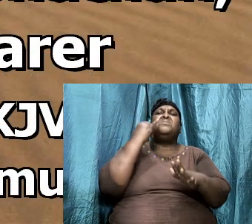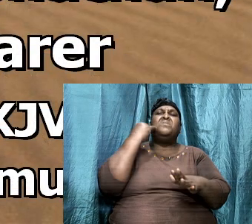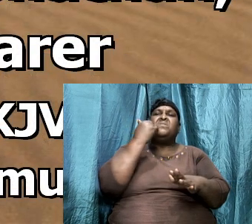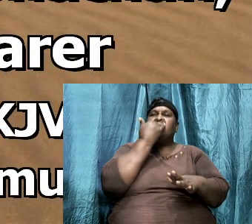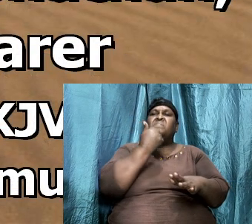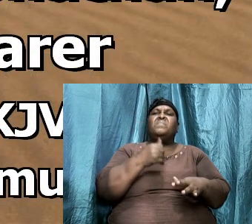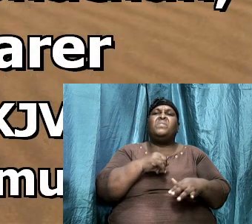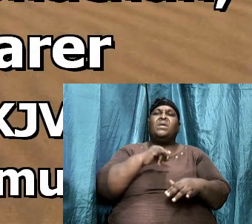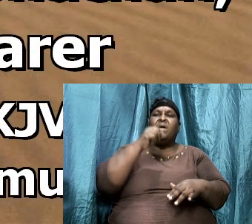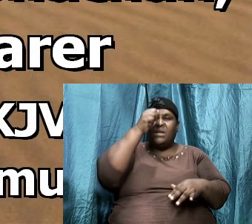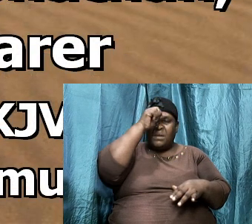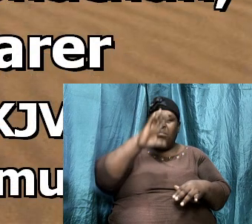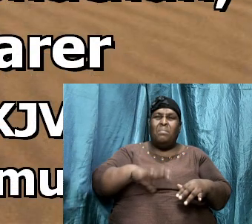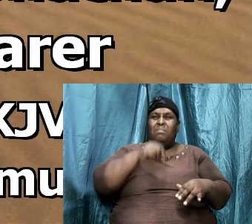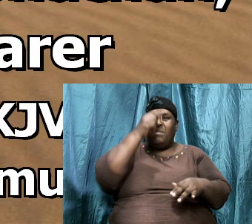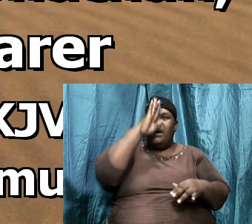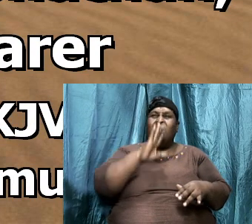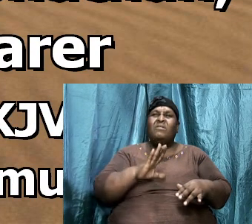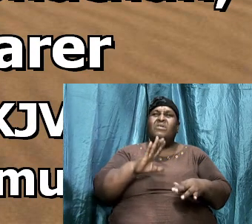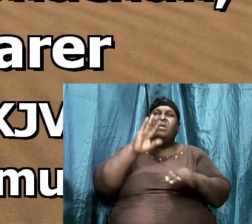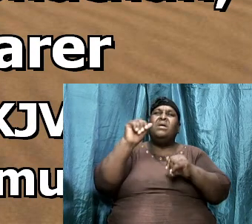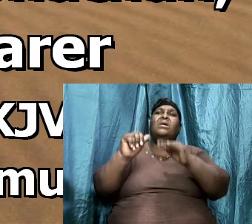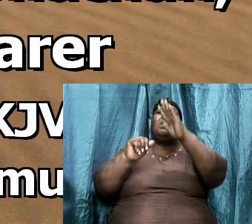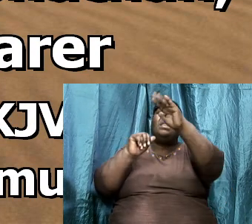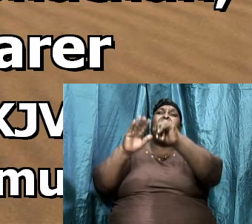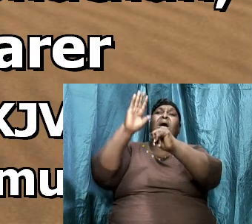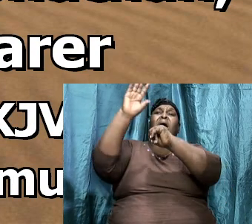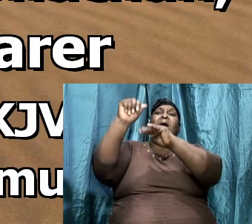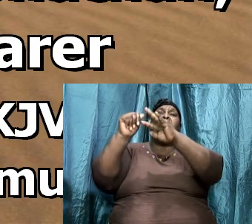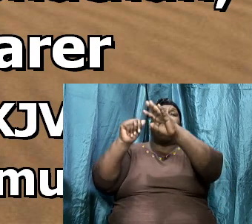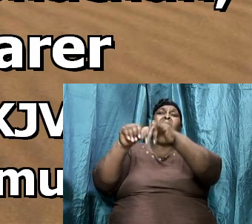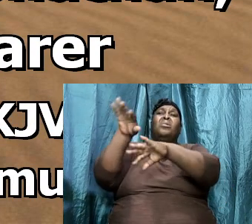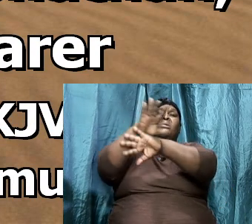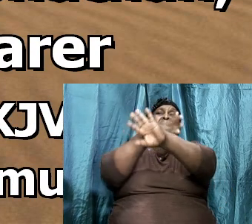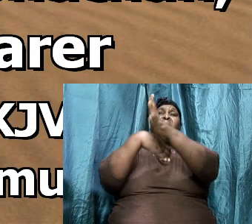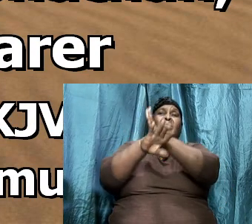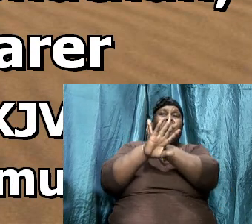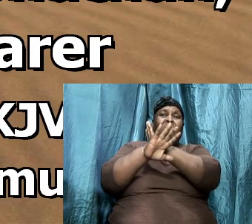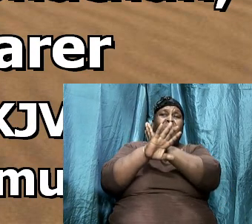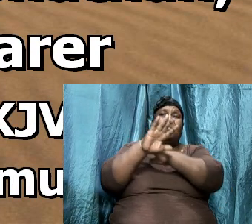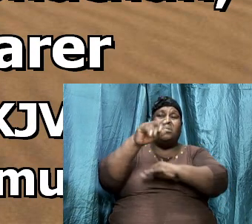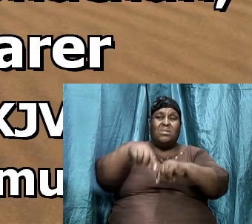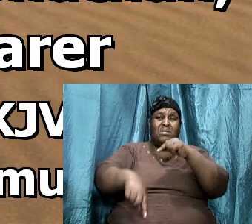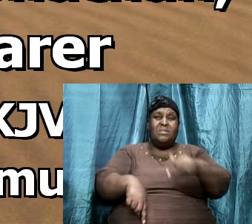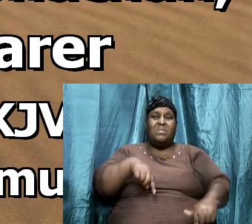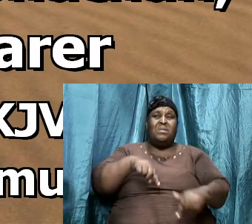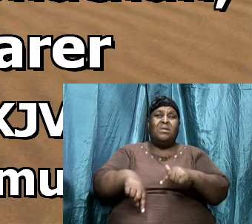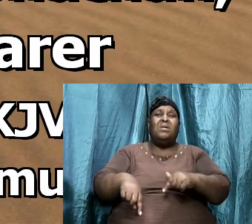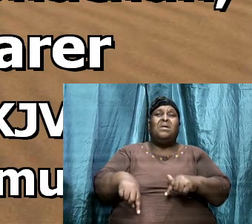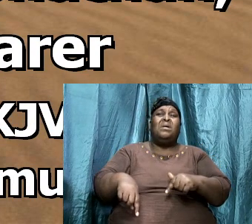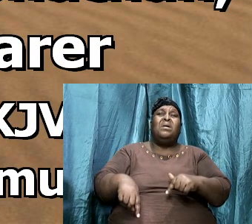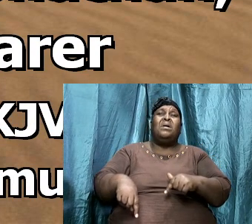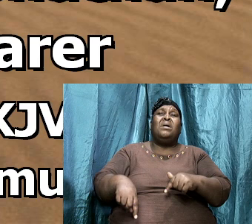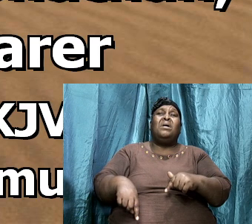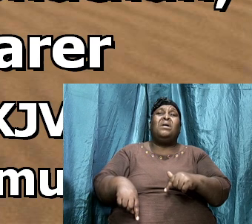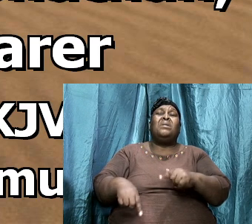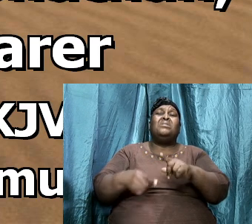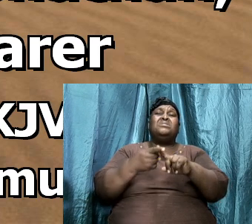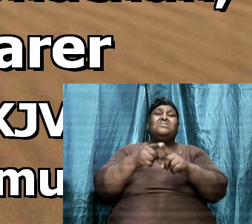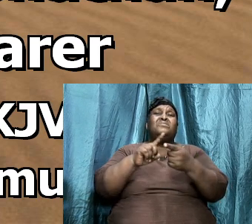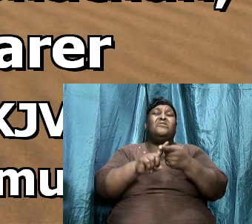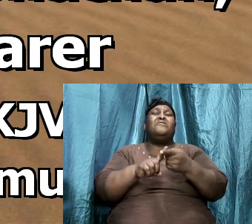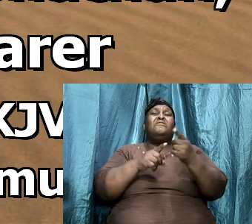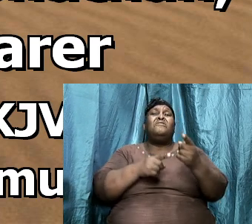and Jonathan climbed up up on his hand and up on his feet and his armor bearer after him